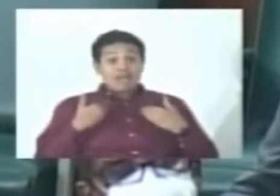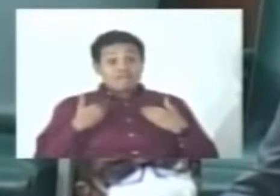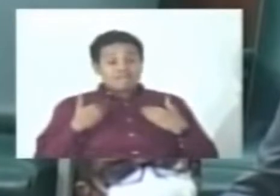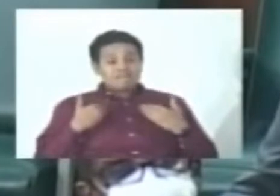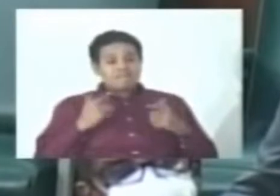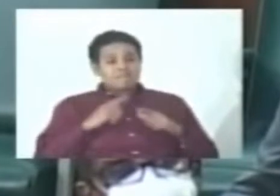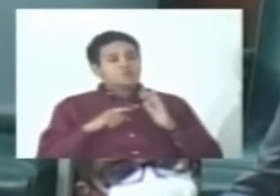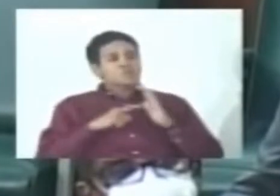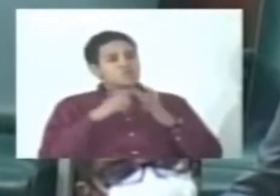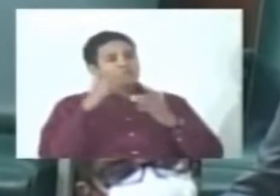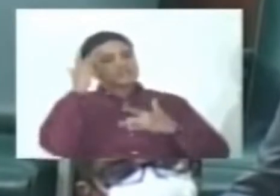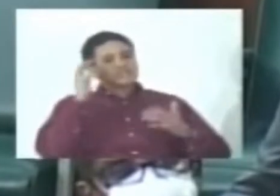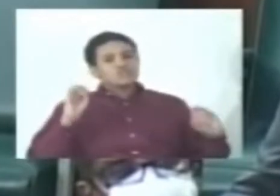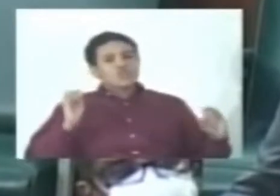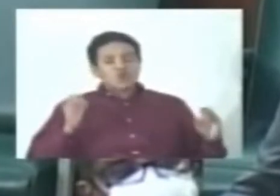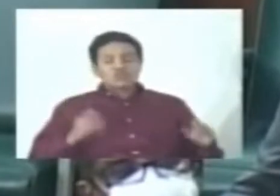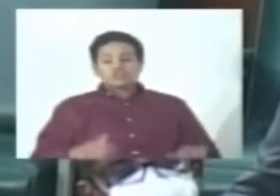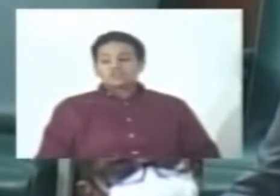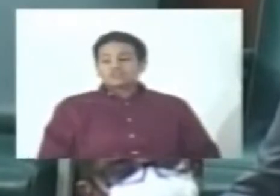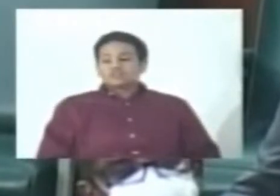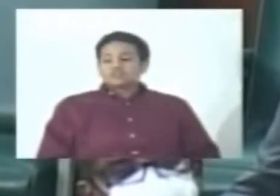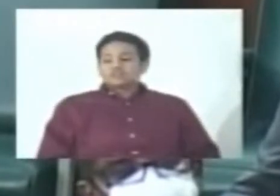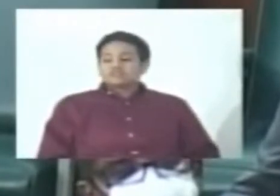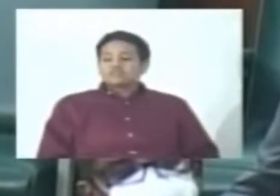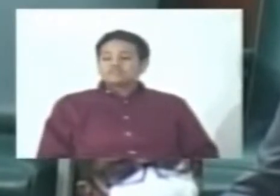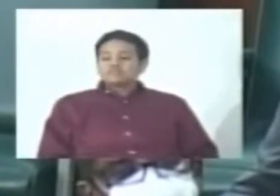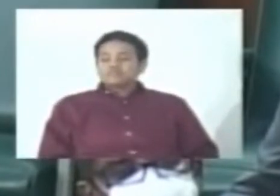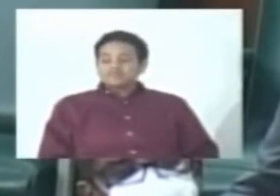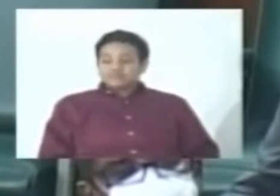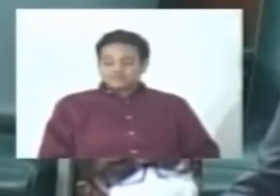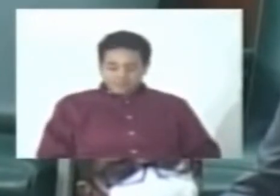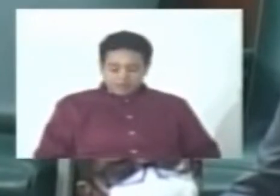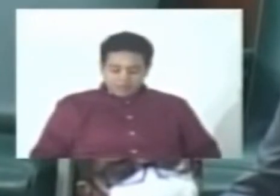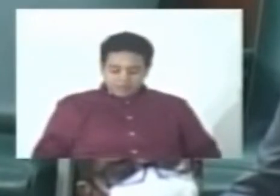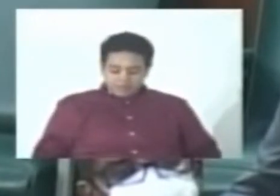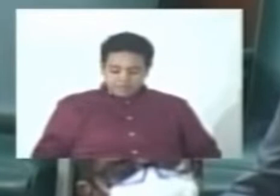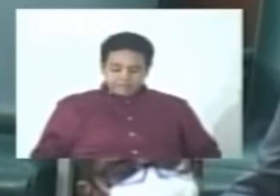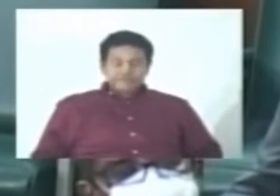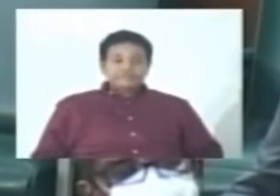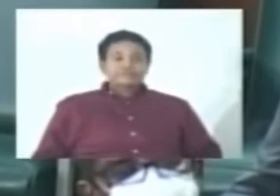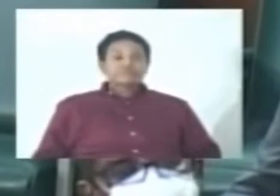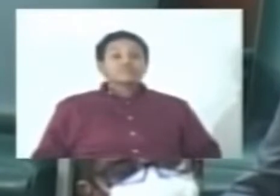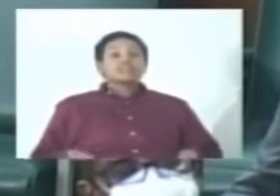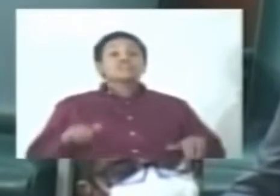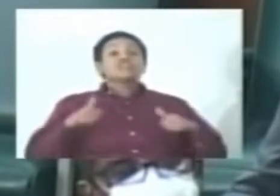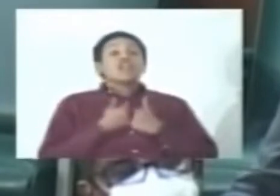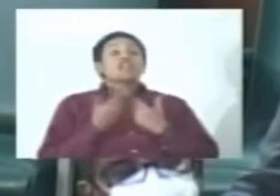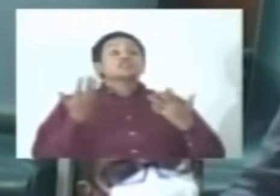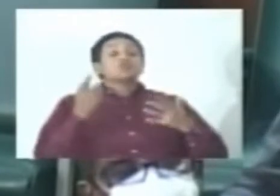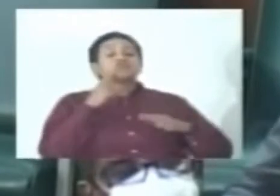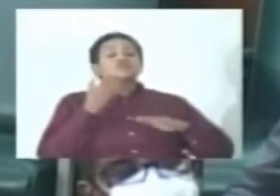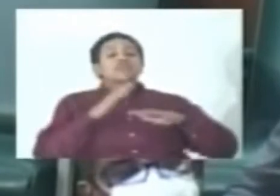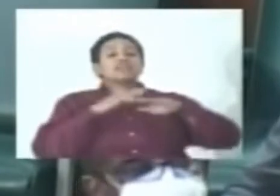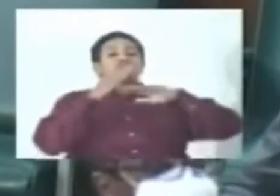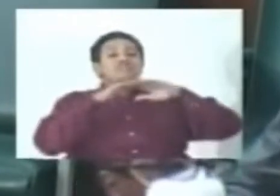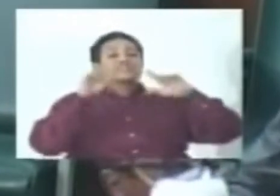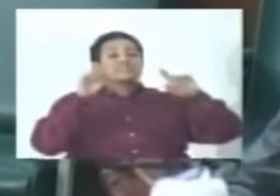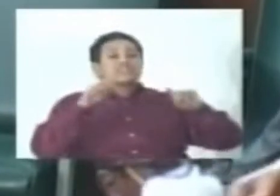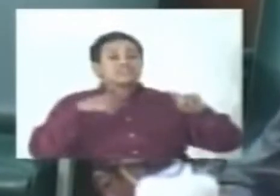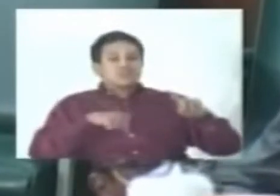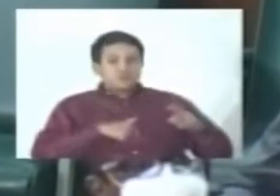So, Mr. Speaker, the challenge is going to be to increase the testing such that we capture